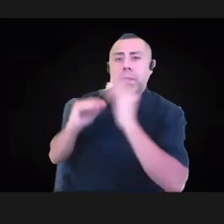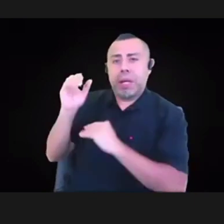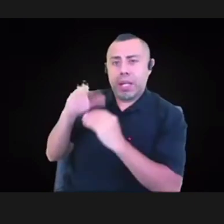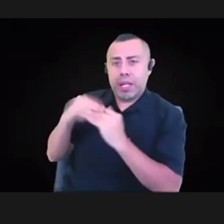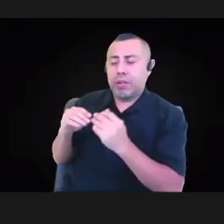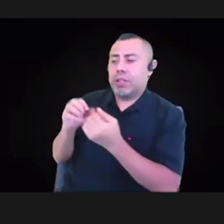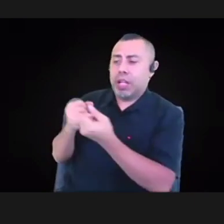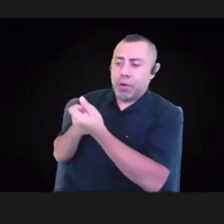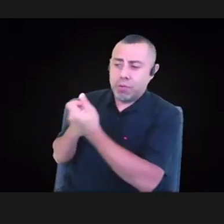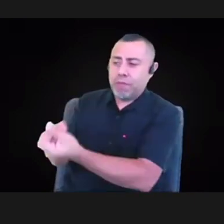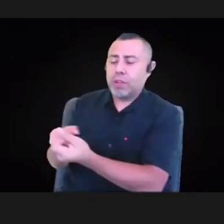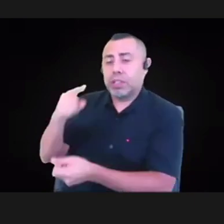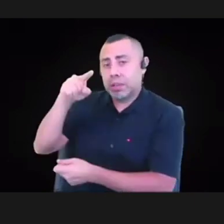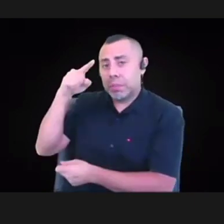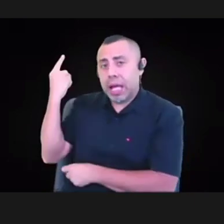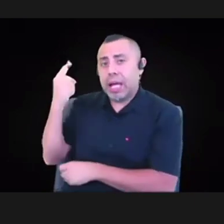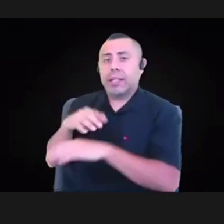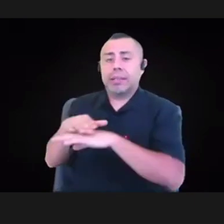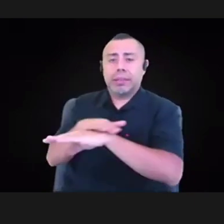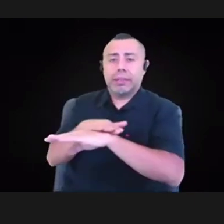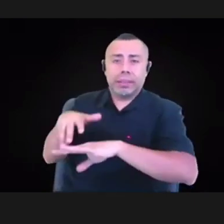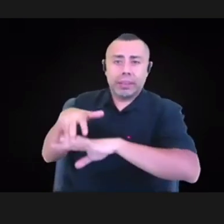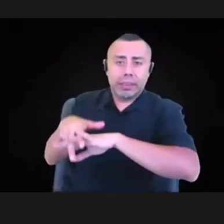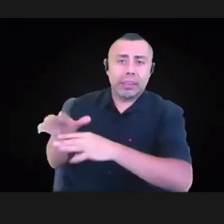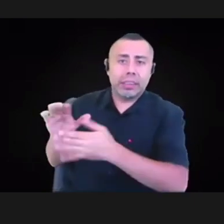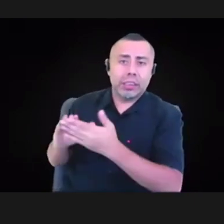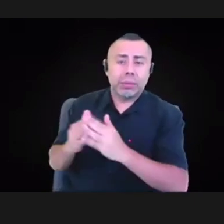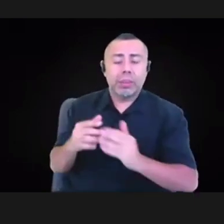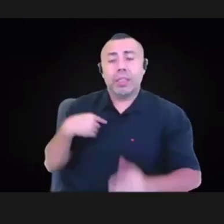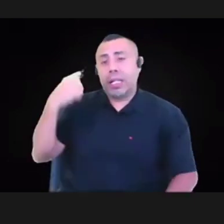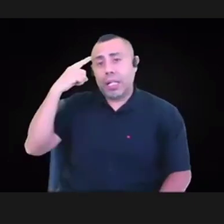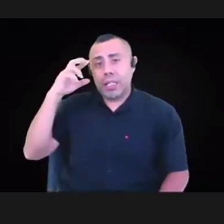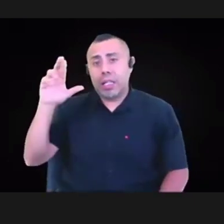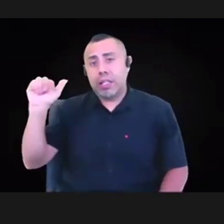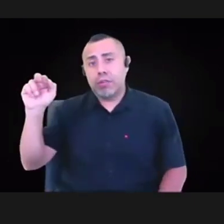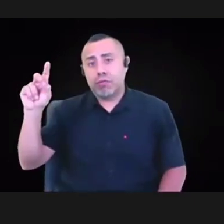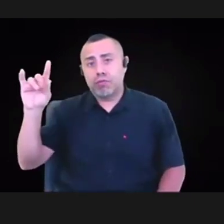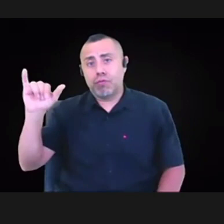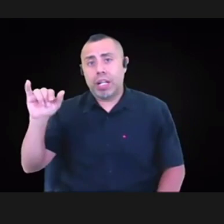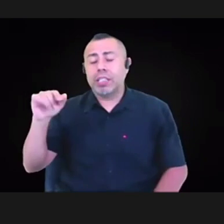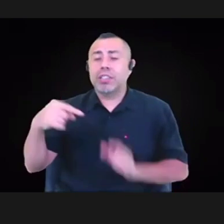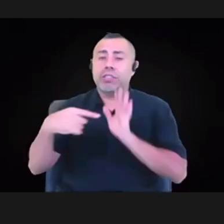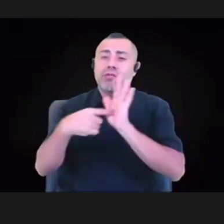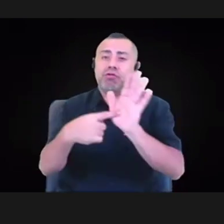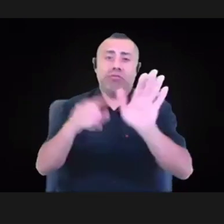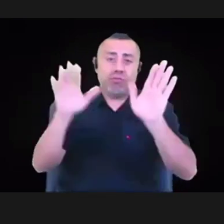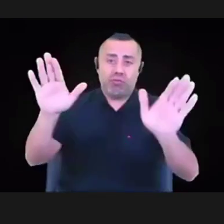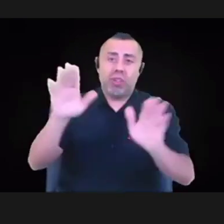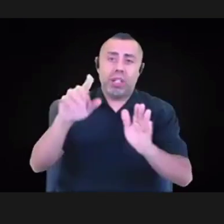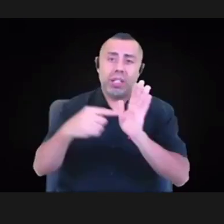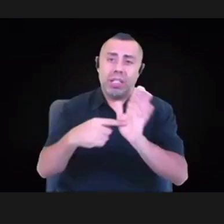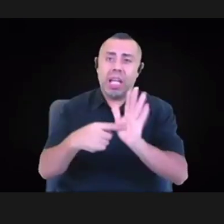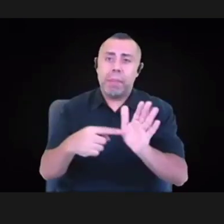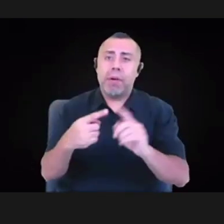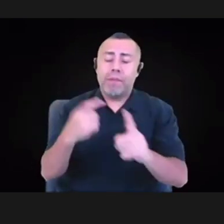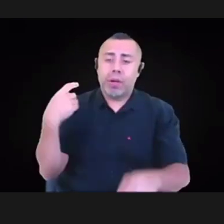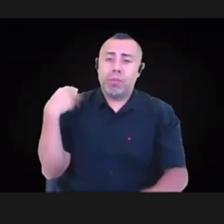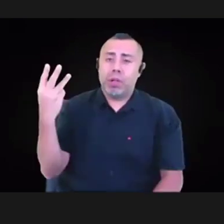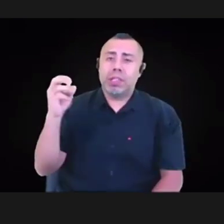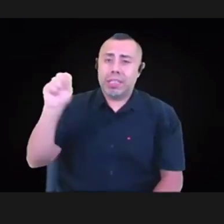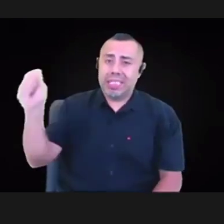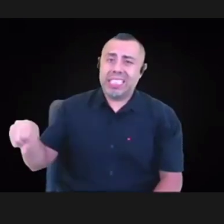think Randy had some great examples from the Seattle community. Um, I would also say that for the question proceeding on about rural